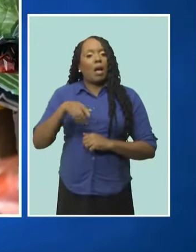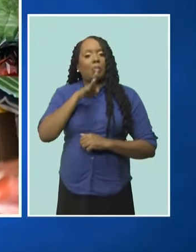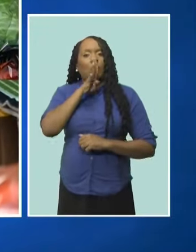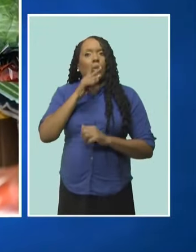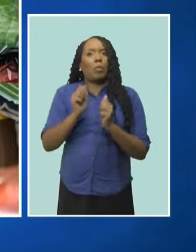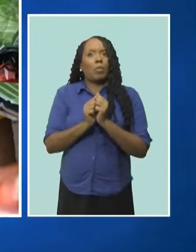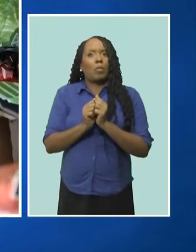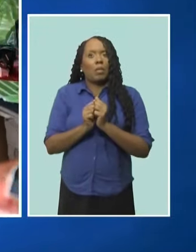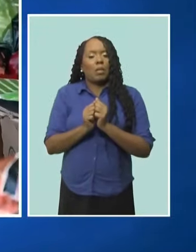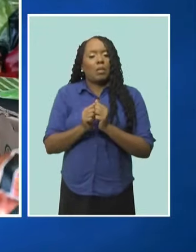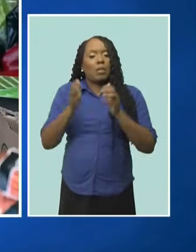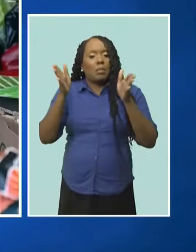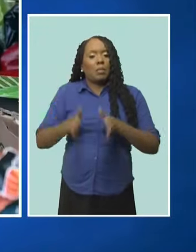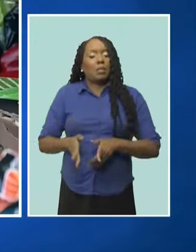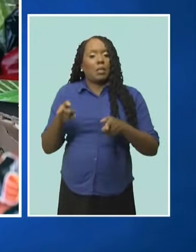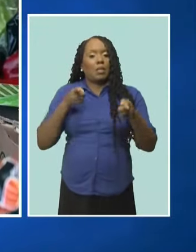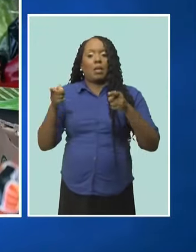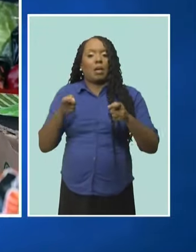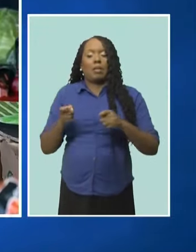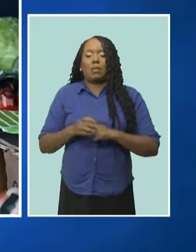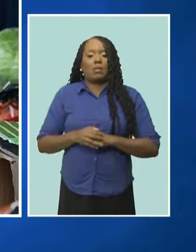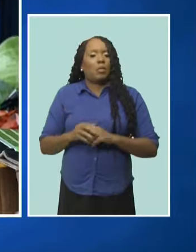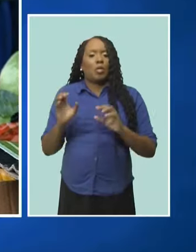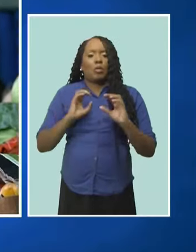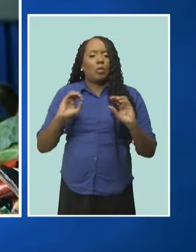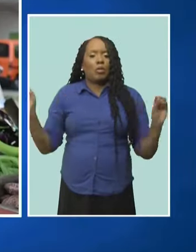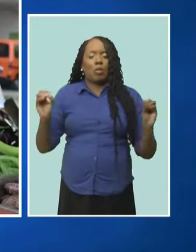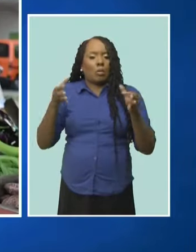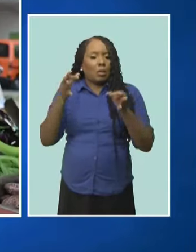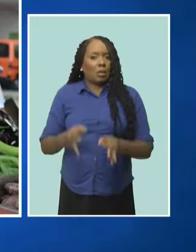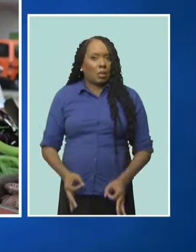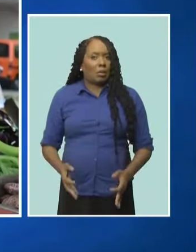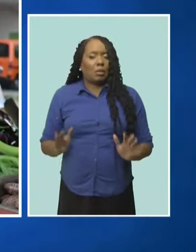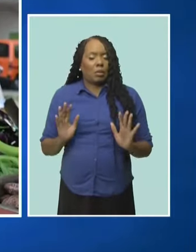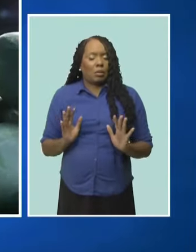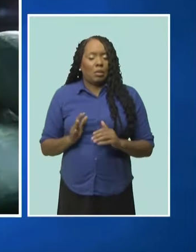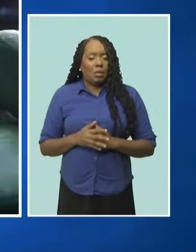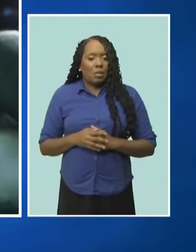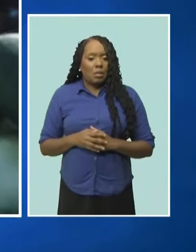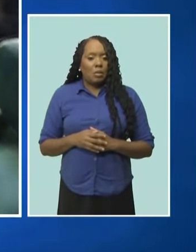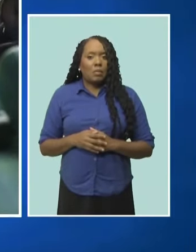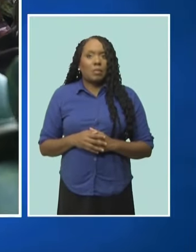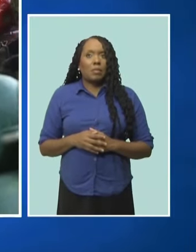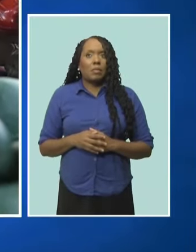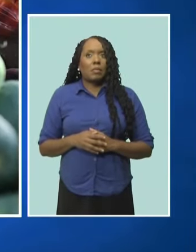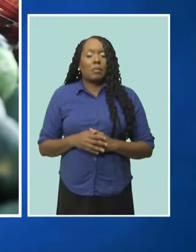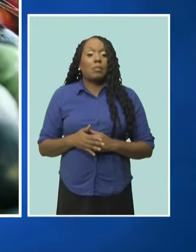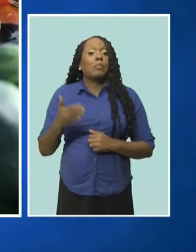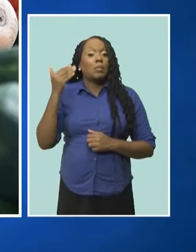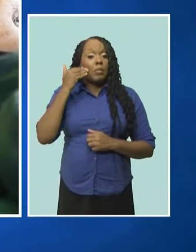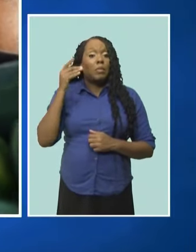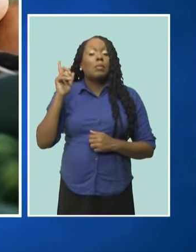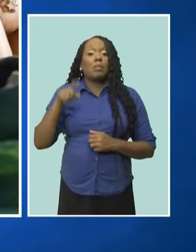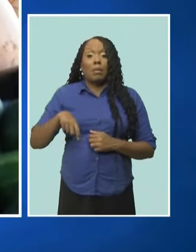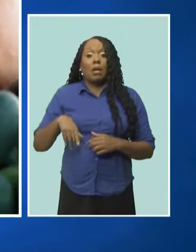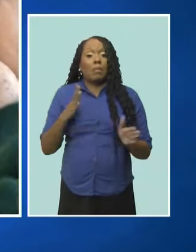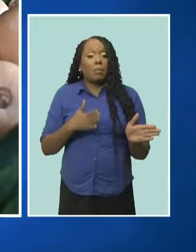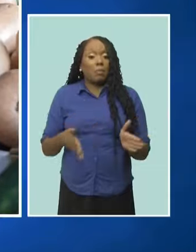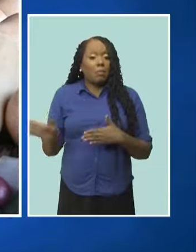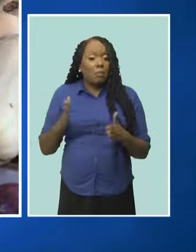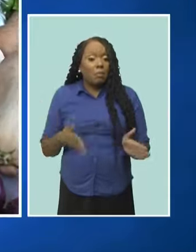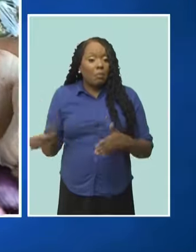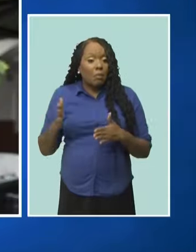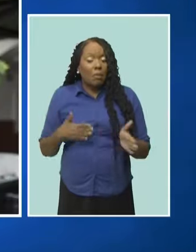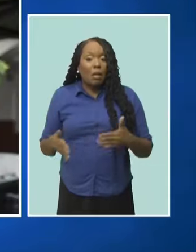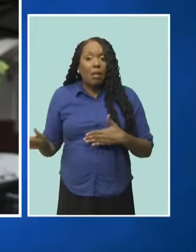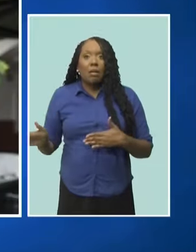such word was given to the vendors. Barvin already said that it has to be a clean-up and organised. And it had nothing to do